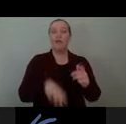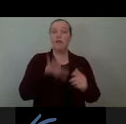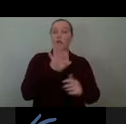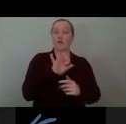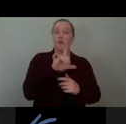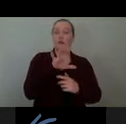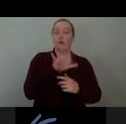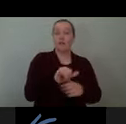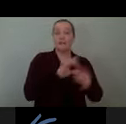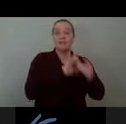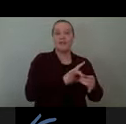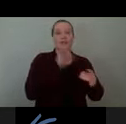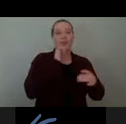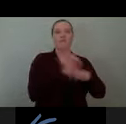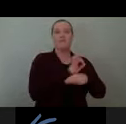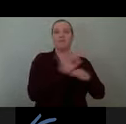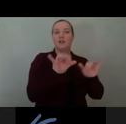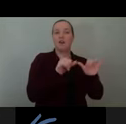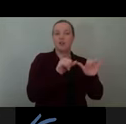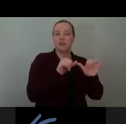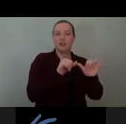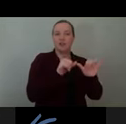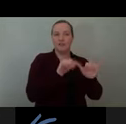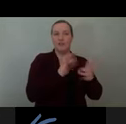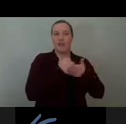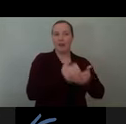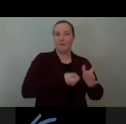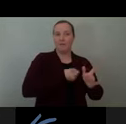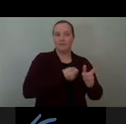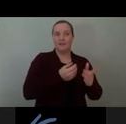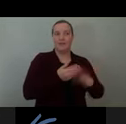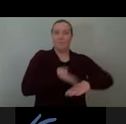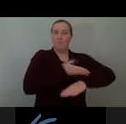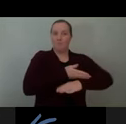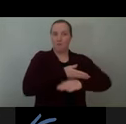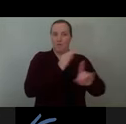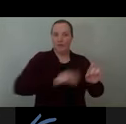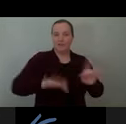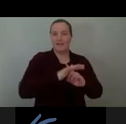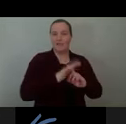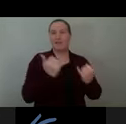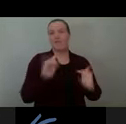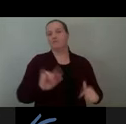landscapes. So we call this affectionately architectural memes. So I'll pass this on to Tara now.